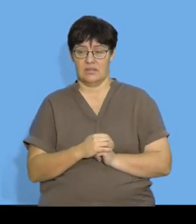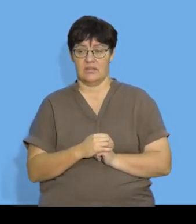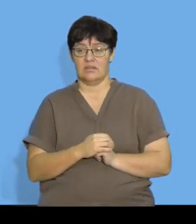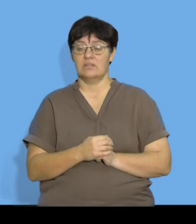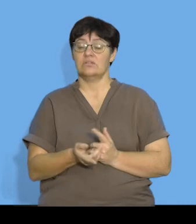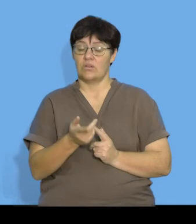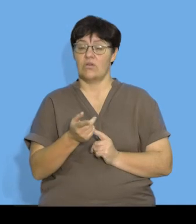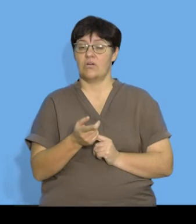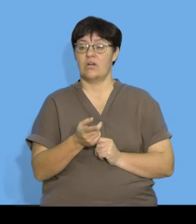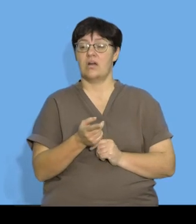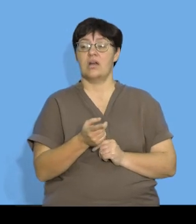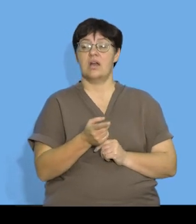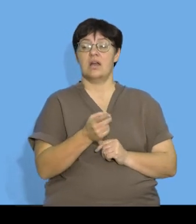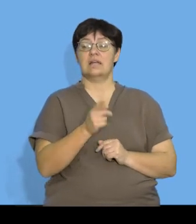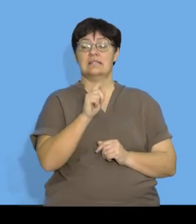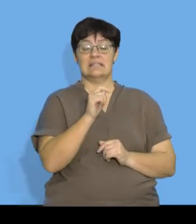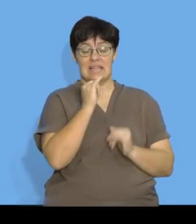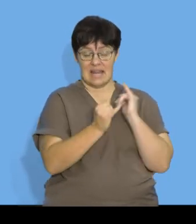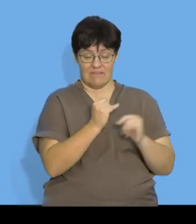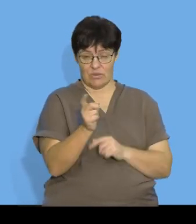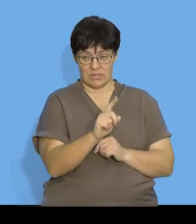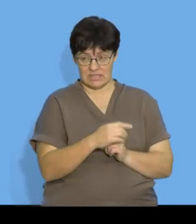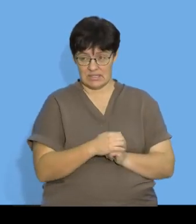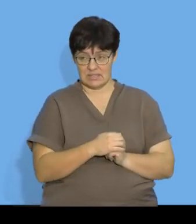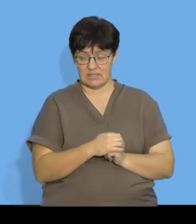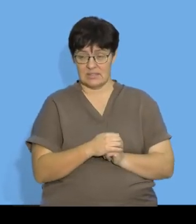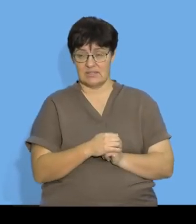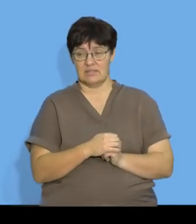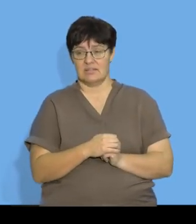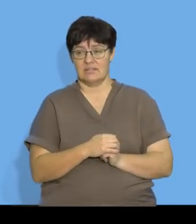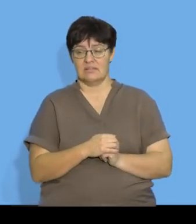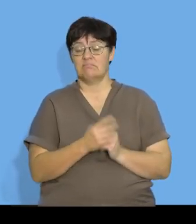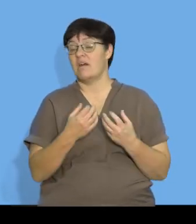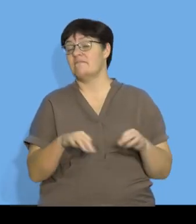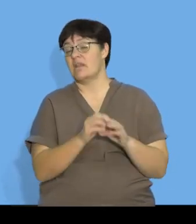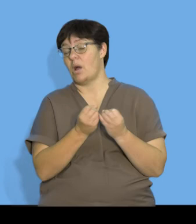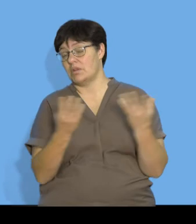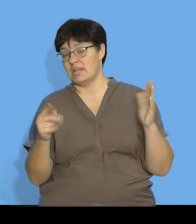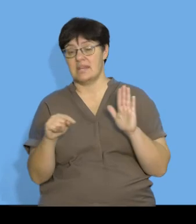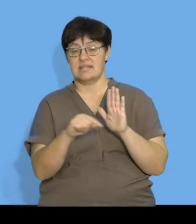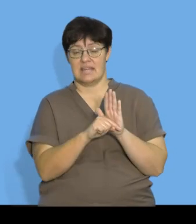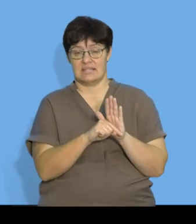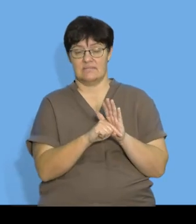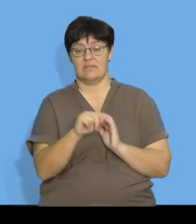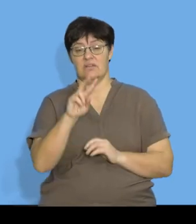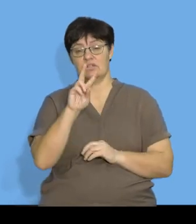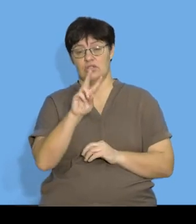which is going to give me that term 11 has a value of negative 28